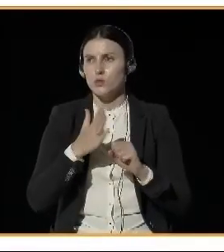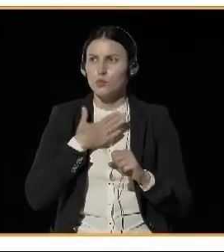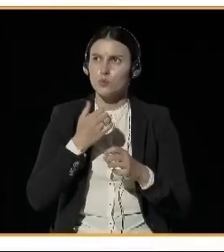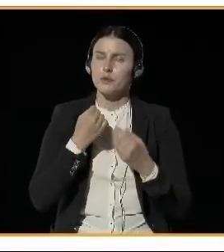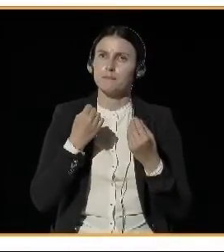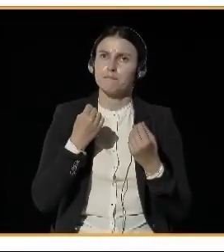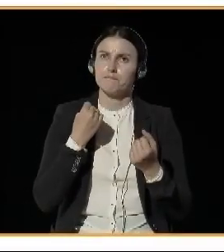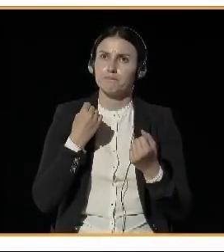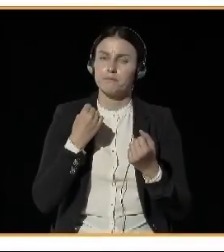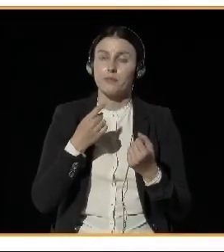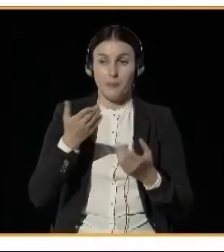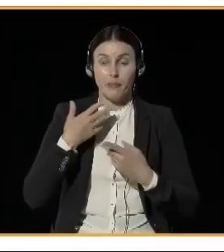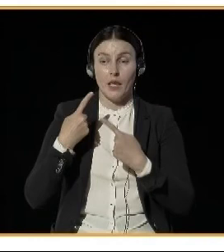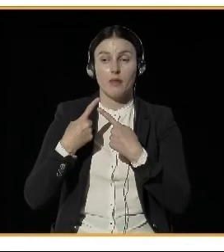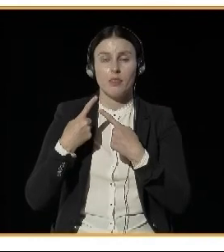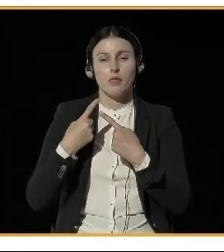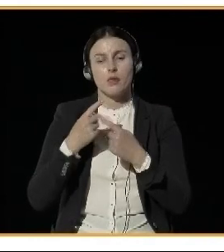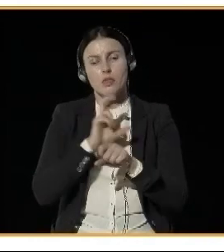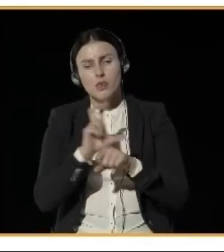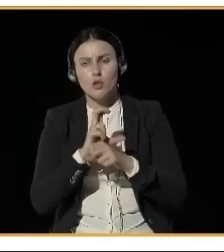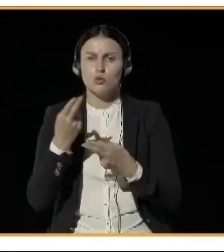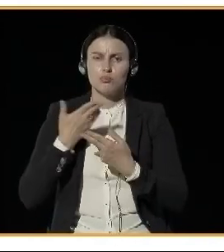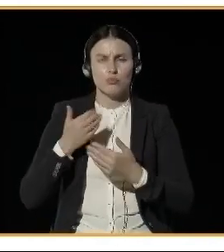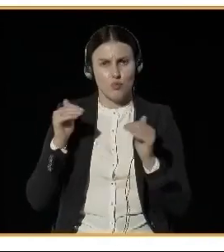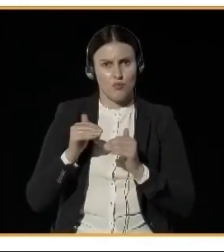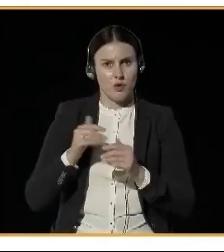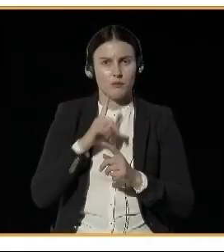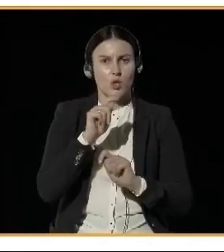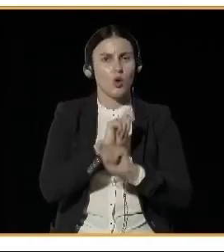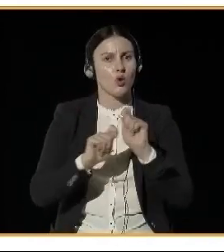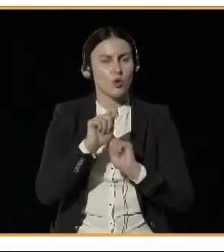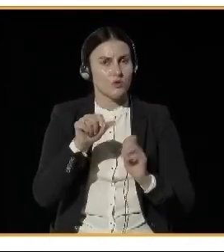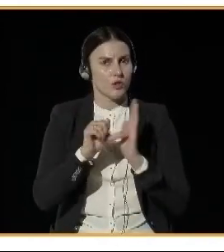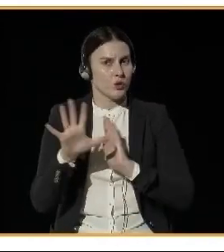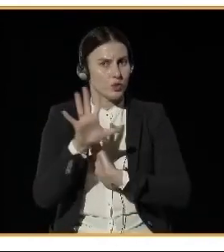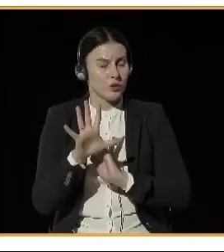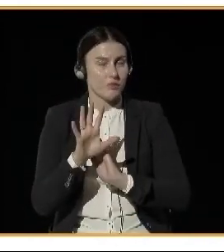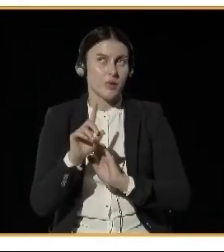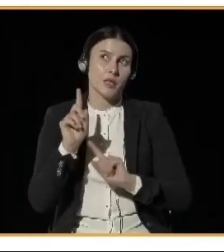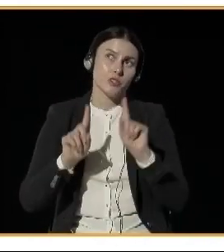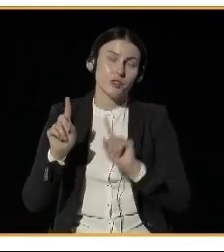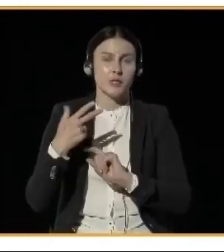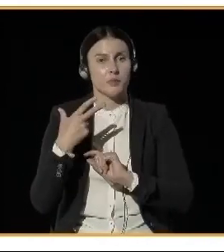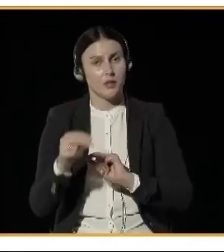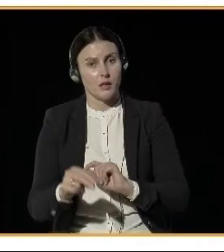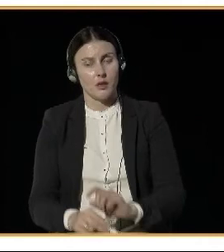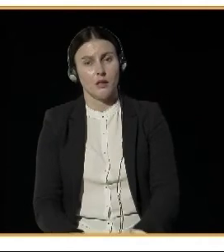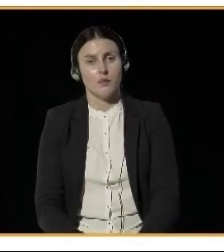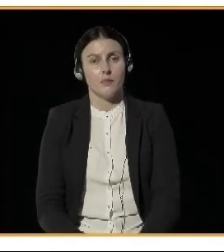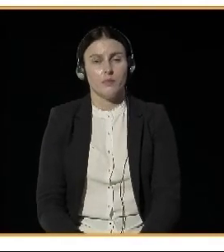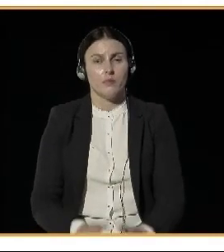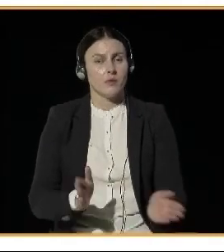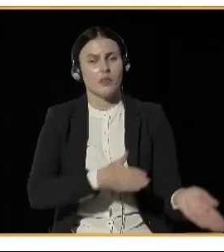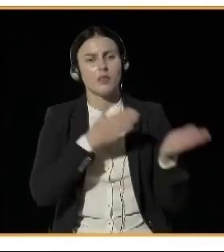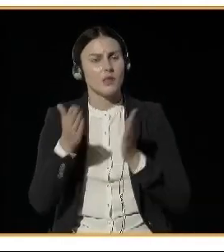solve environmental problems and sometimes it doesn't. What we will be talking about in the next